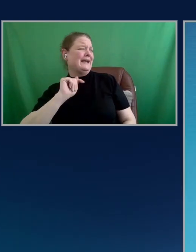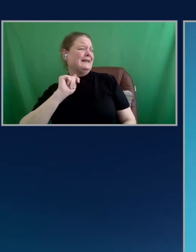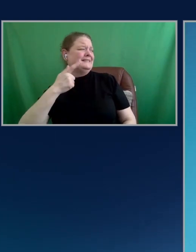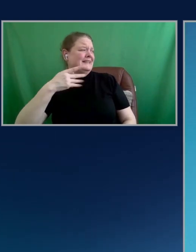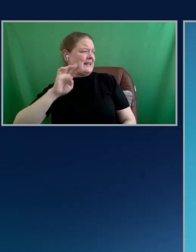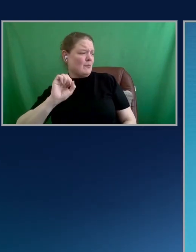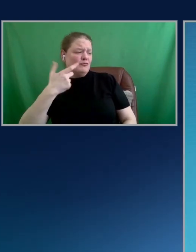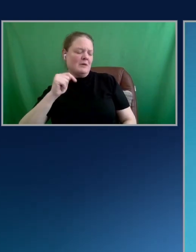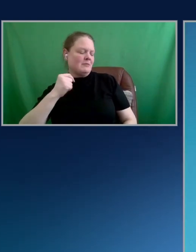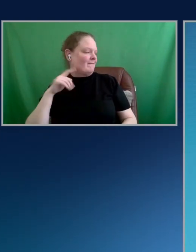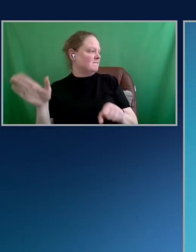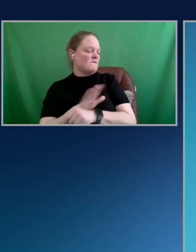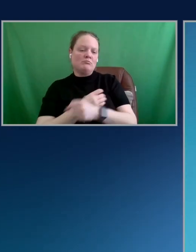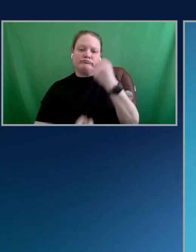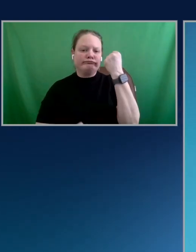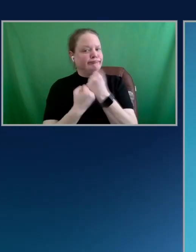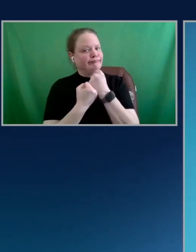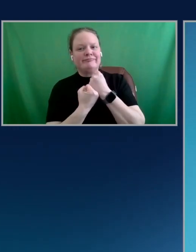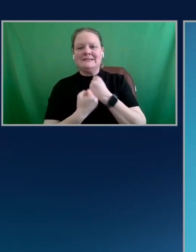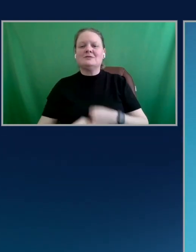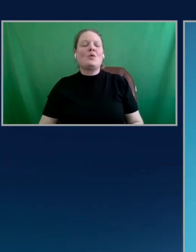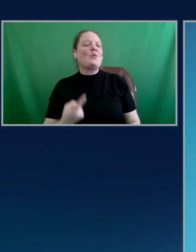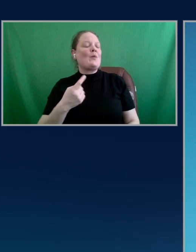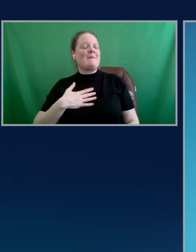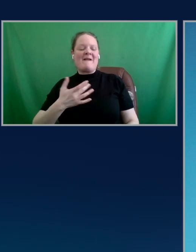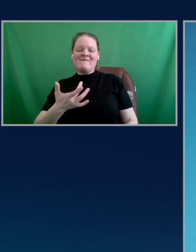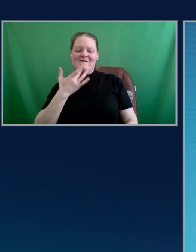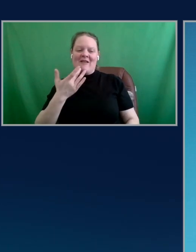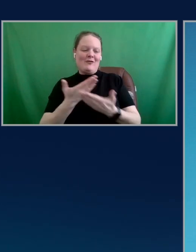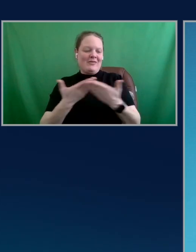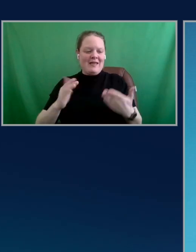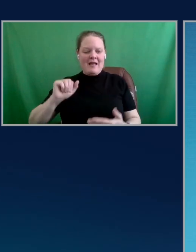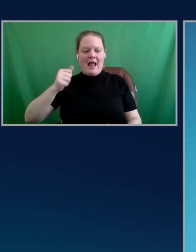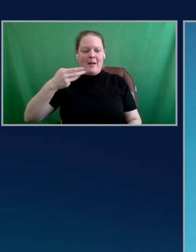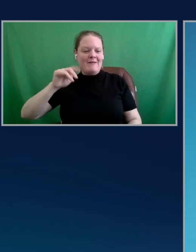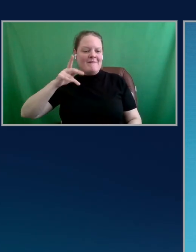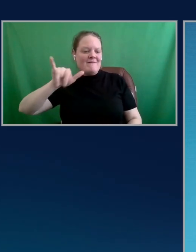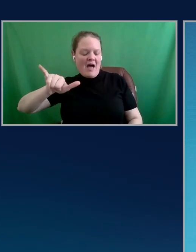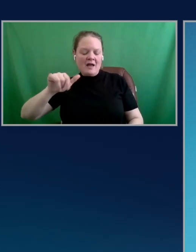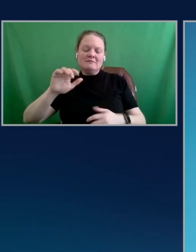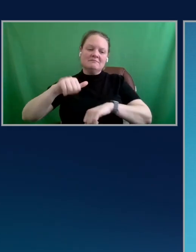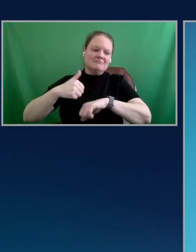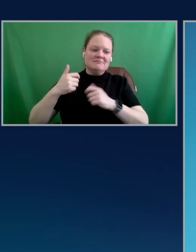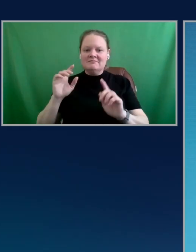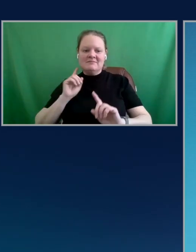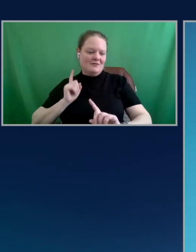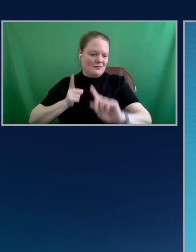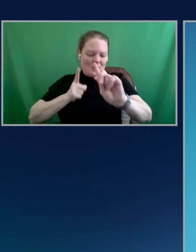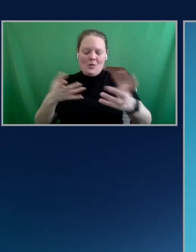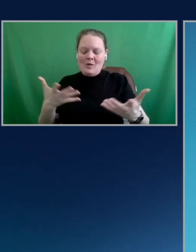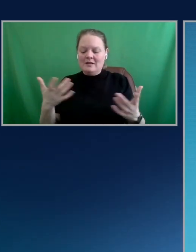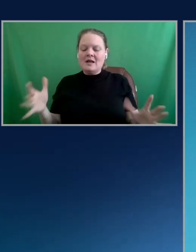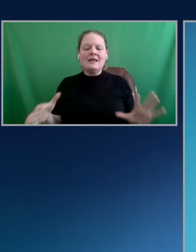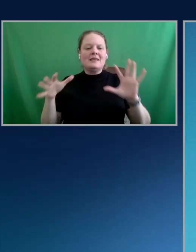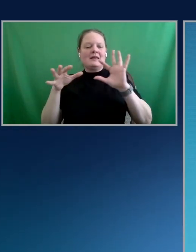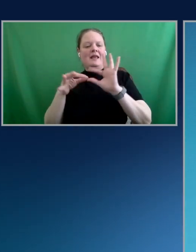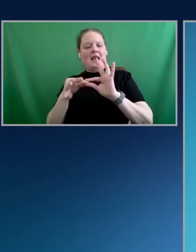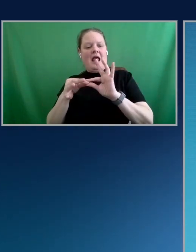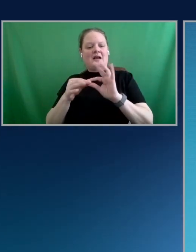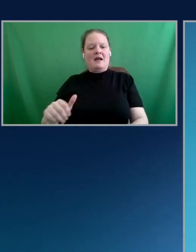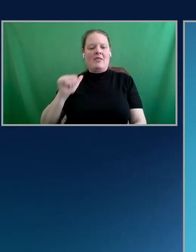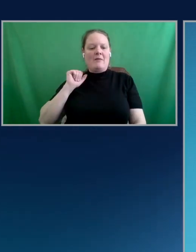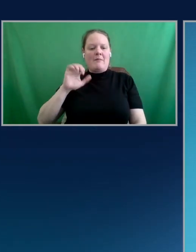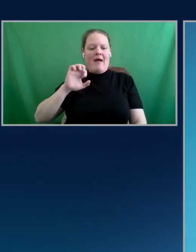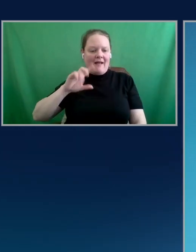that's one of my favorite things that Amplify has always kind of set out to do is to make the connection between a backend application and a front-end